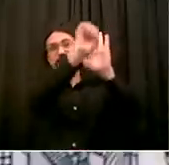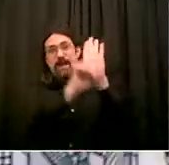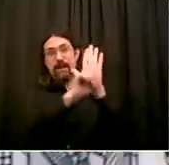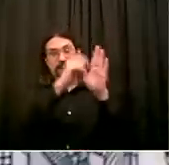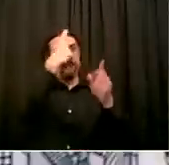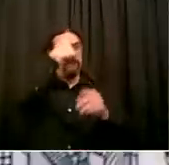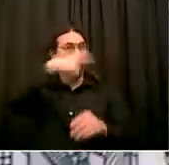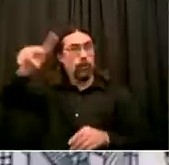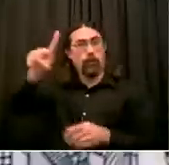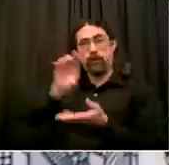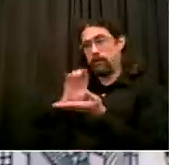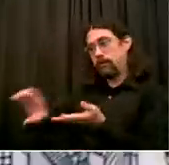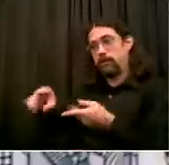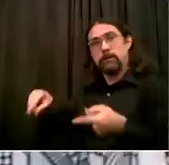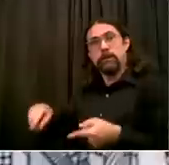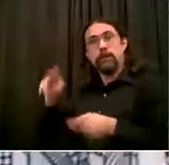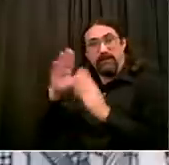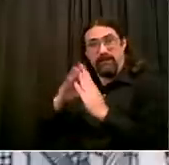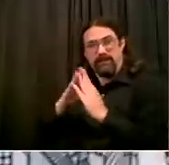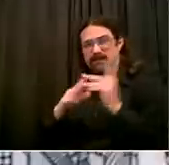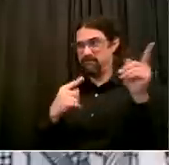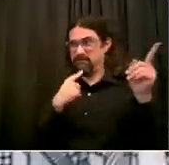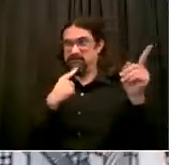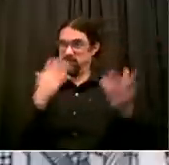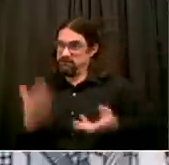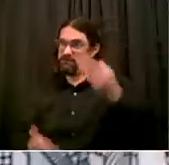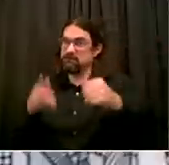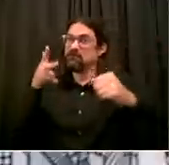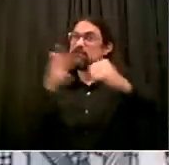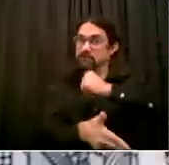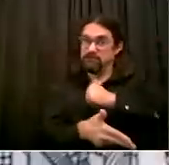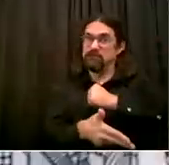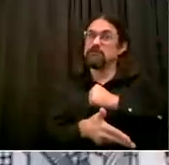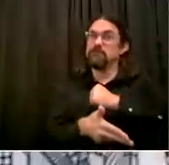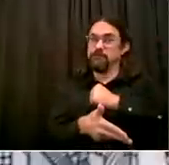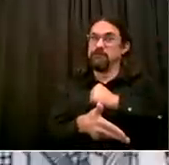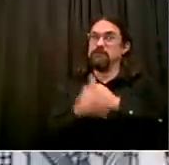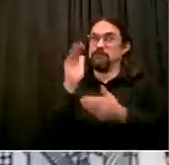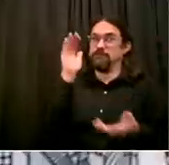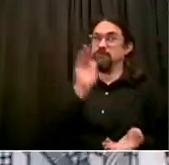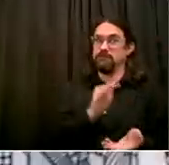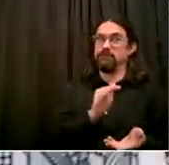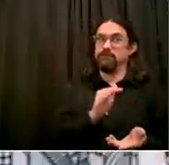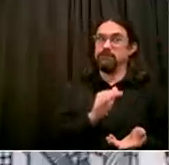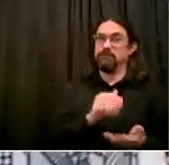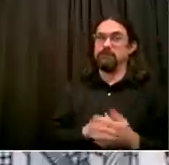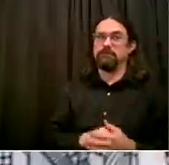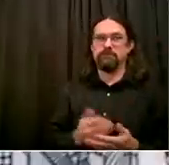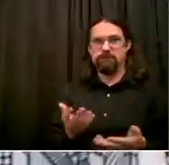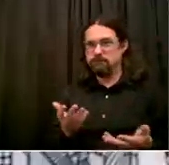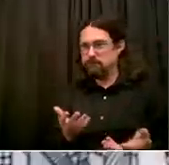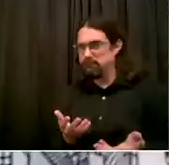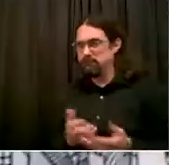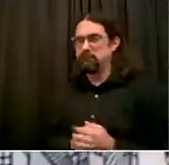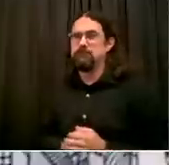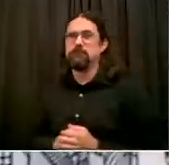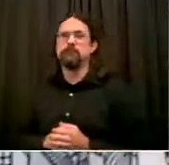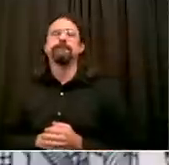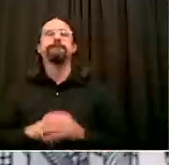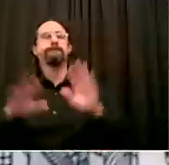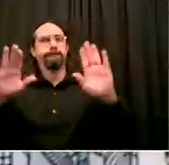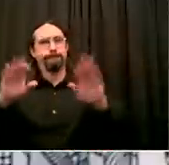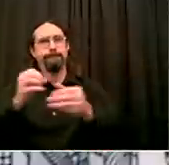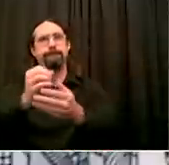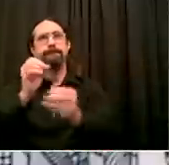rules and follow the rules. There is a gray area that we're waiting for more guidance from the state on in